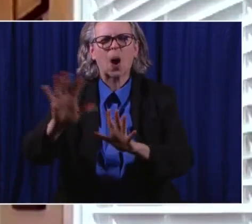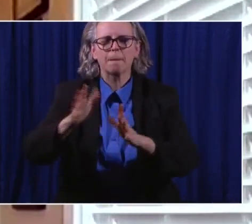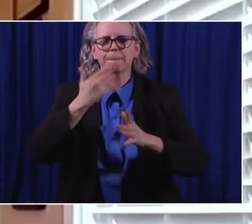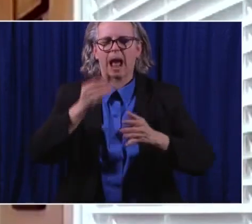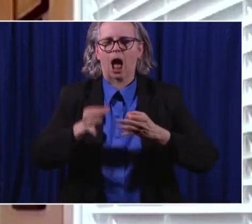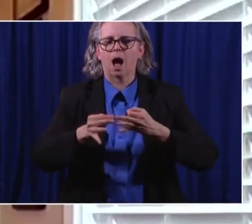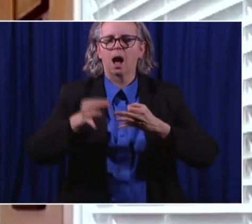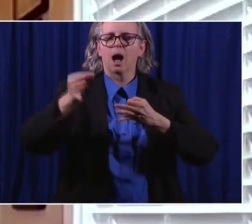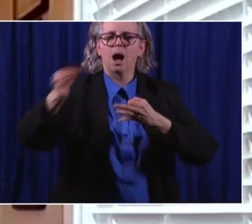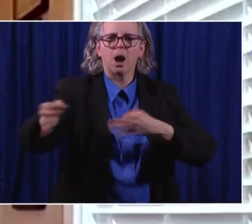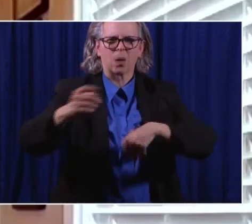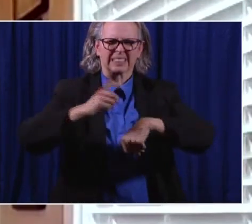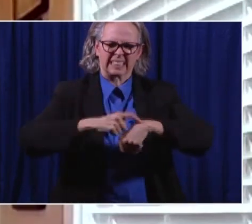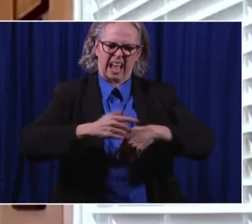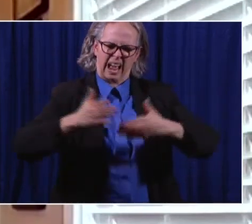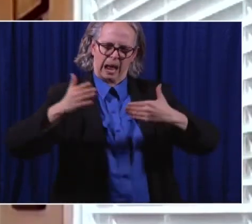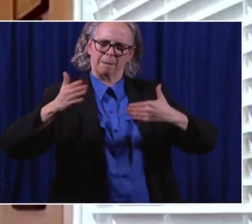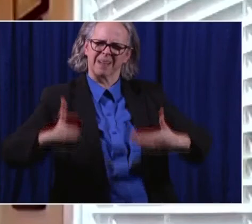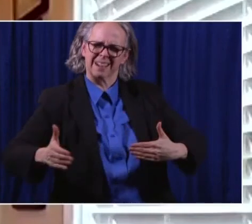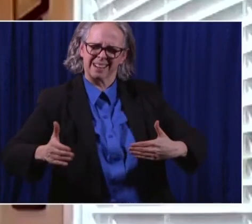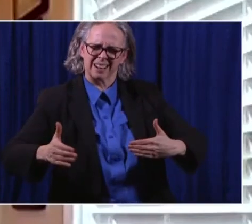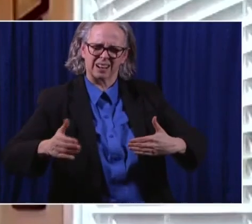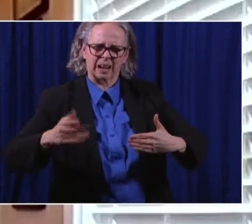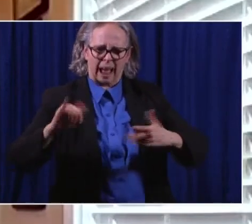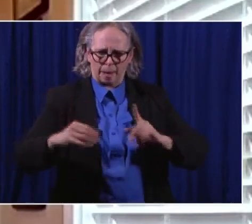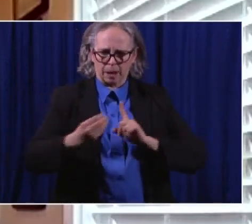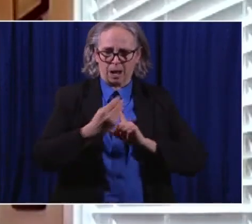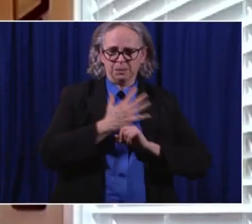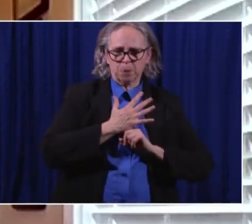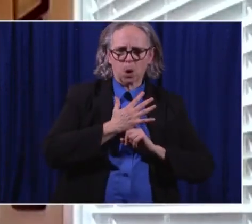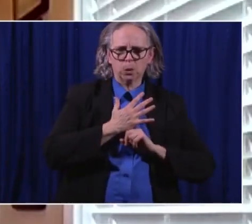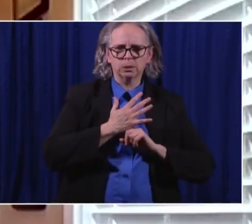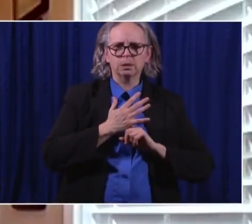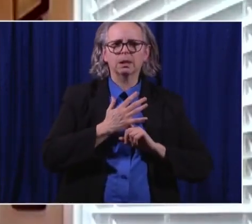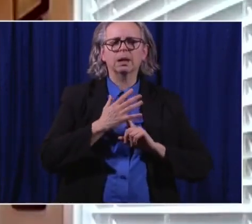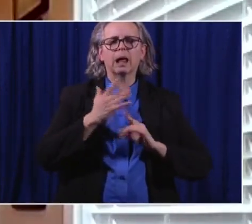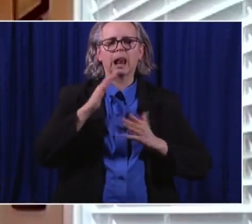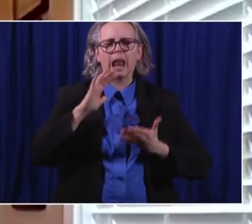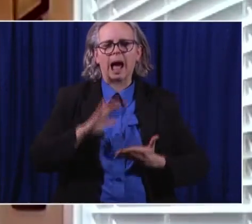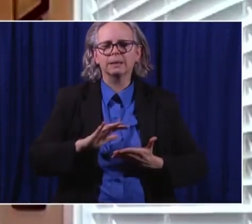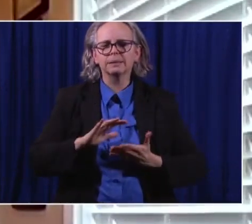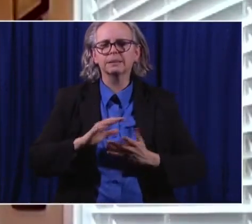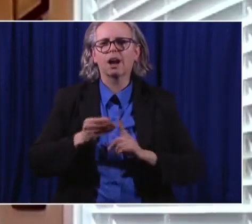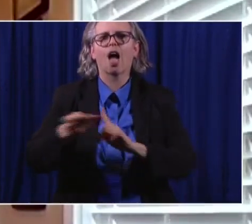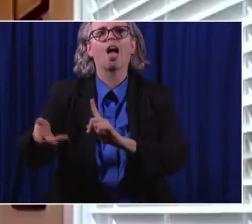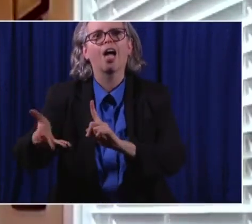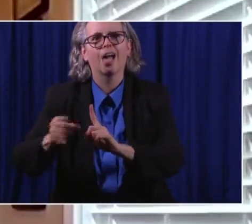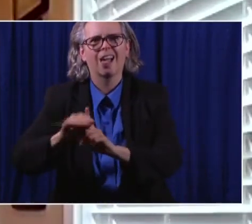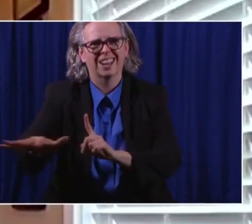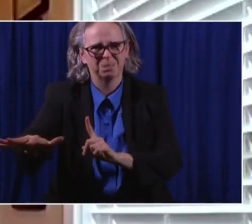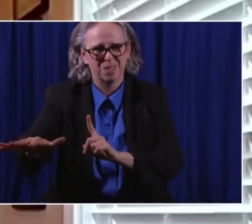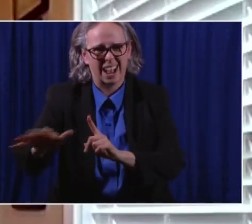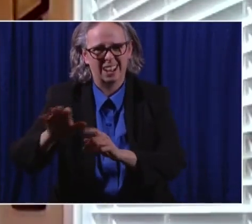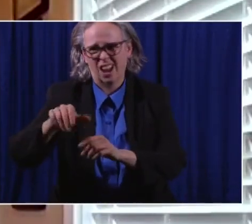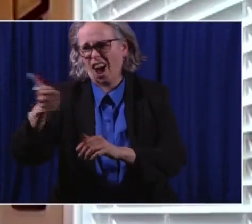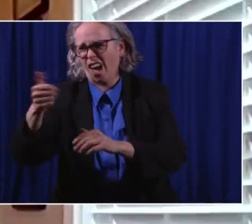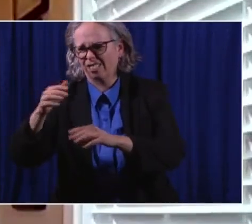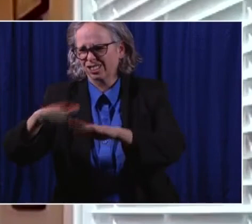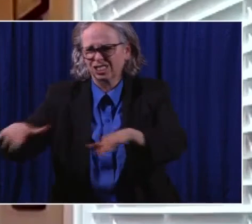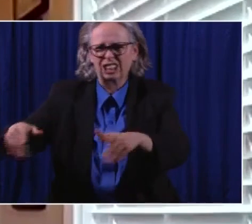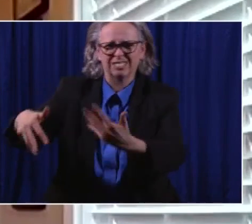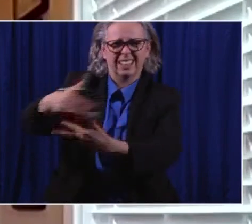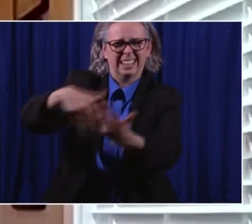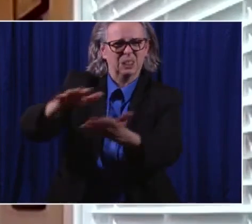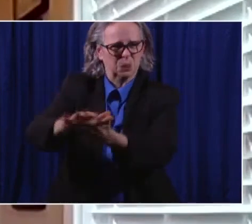anything that may have occurred not to get carried over into the school year and to really have that start of